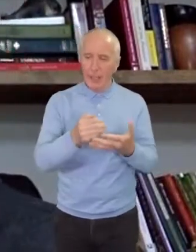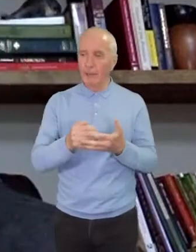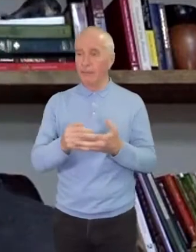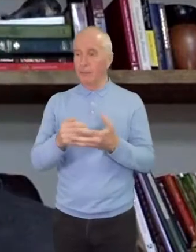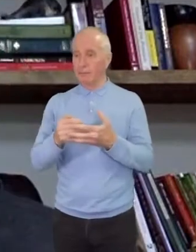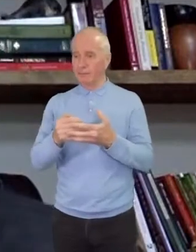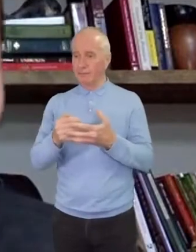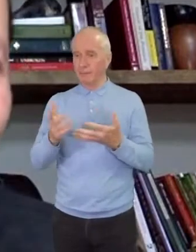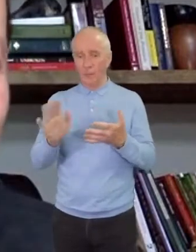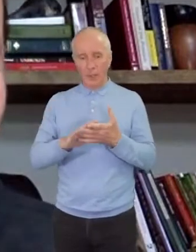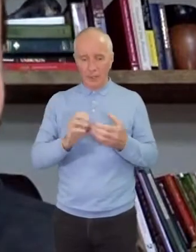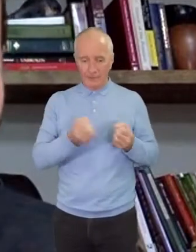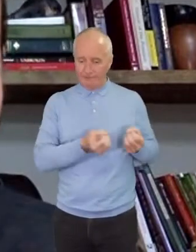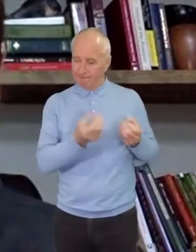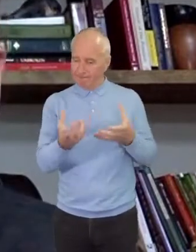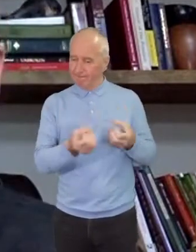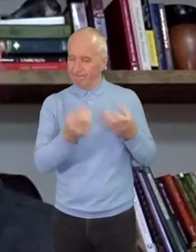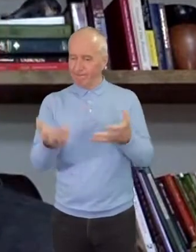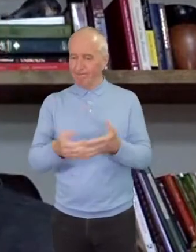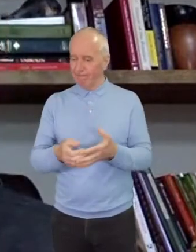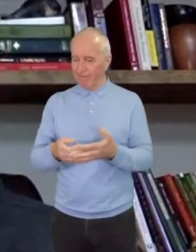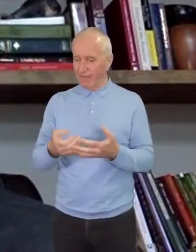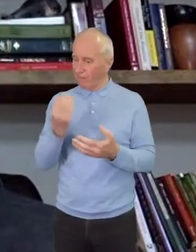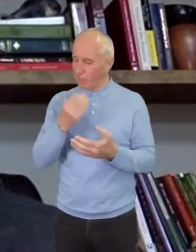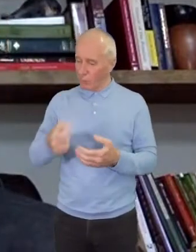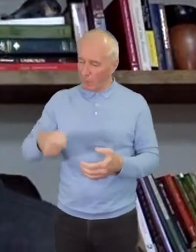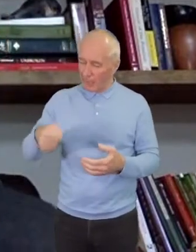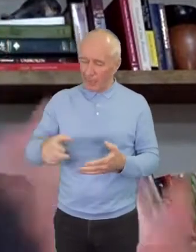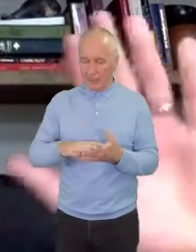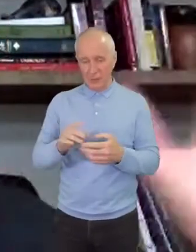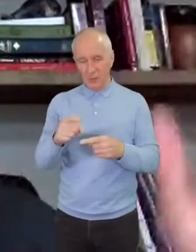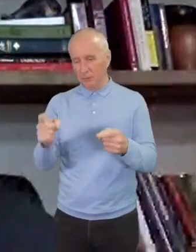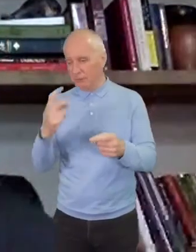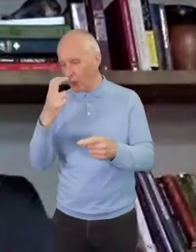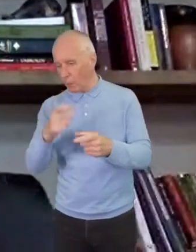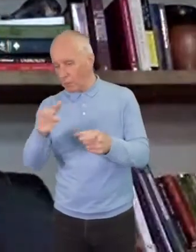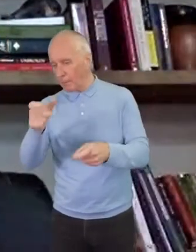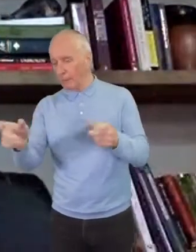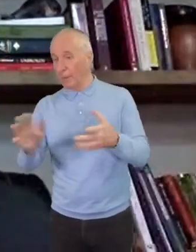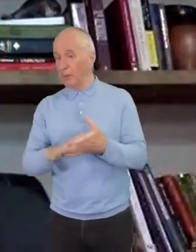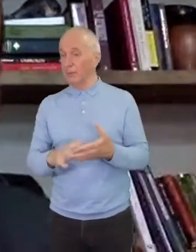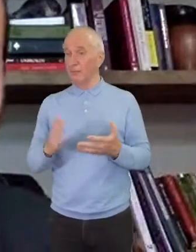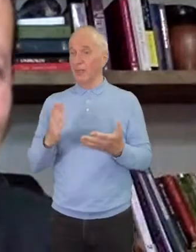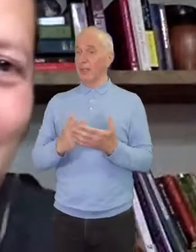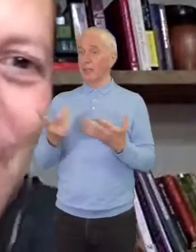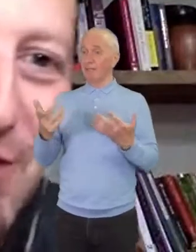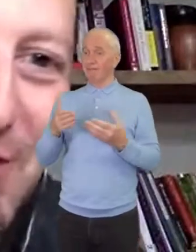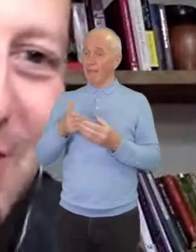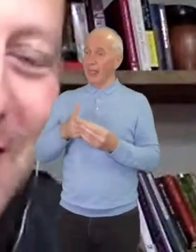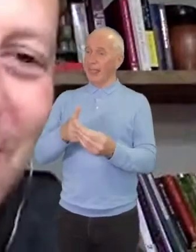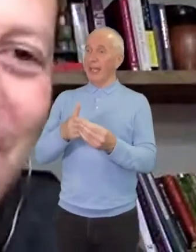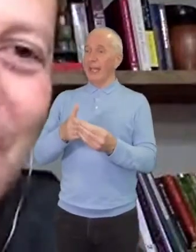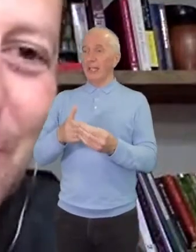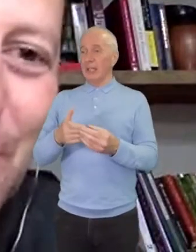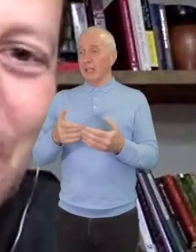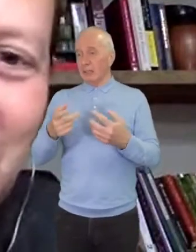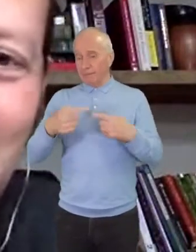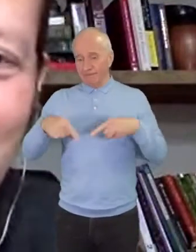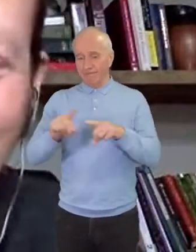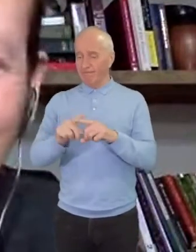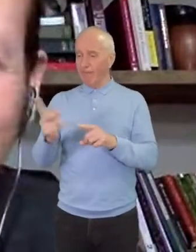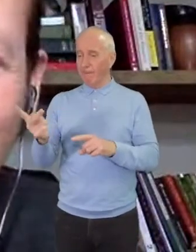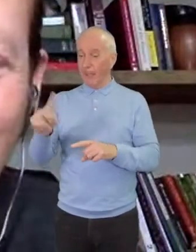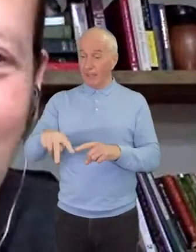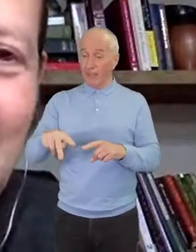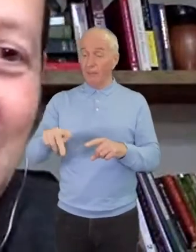been delivering food bags to senior citizens and all of this led by folks I've been doing life with in Philly for